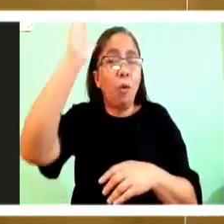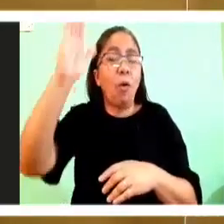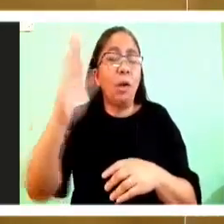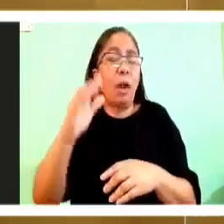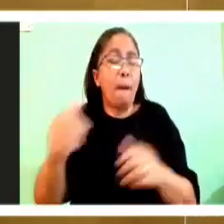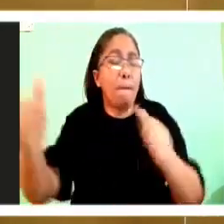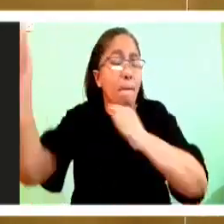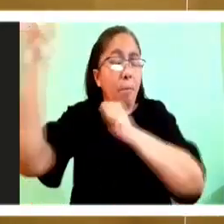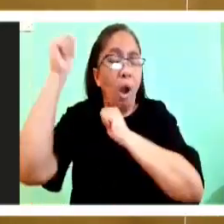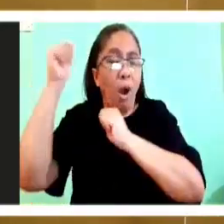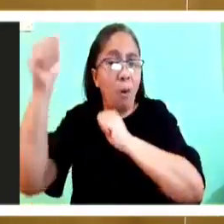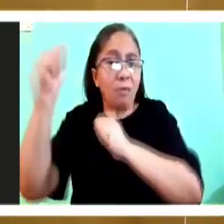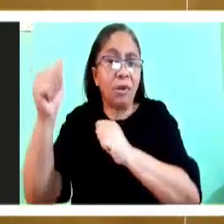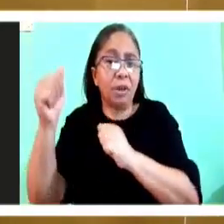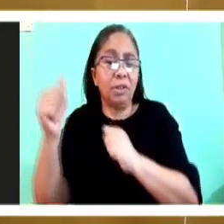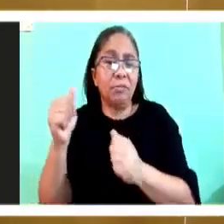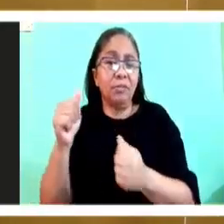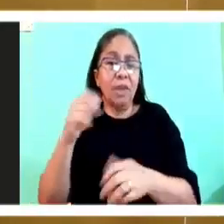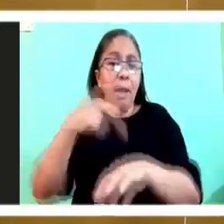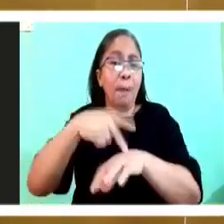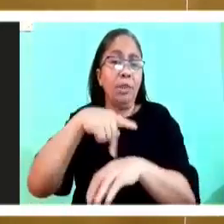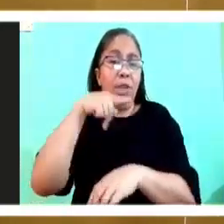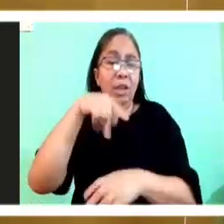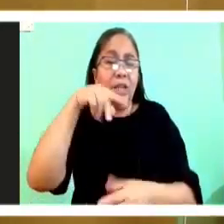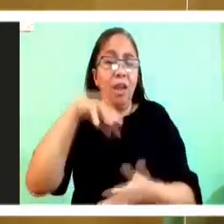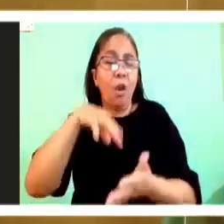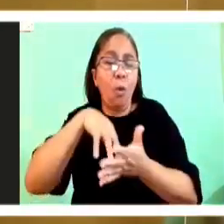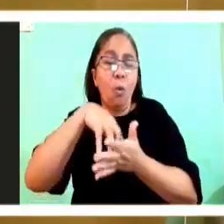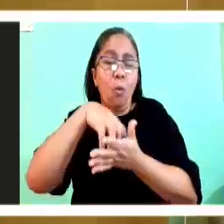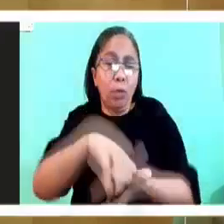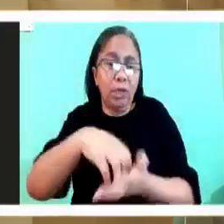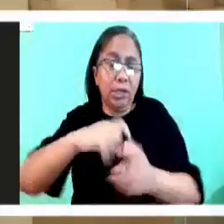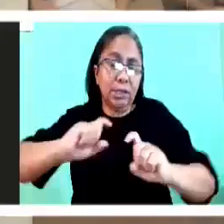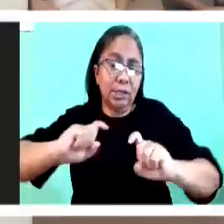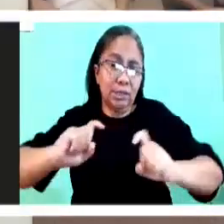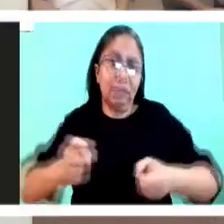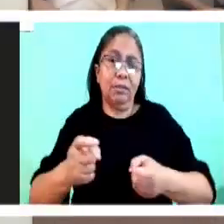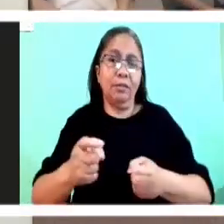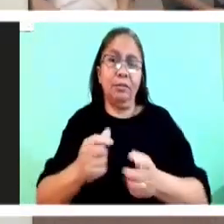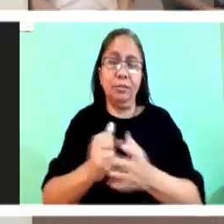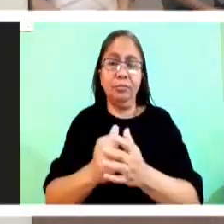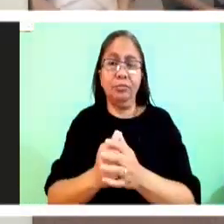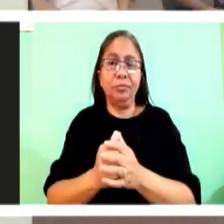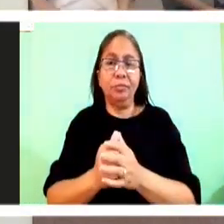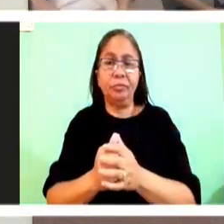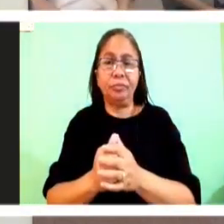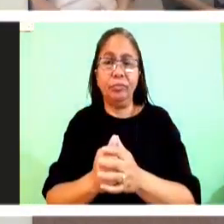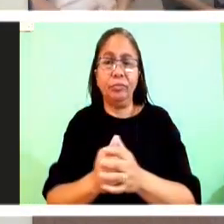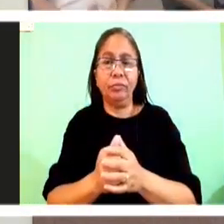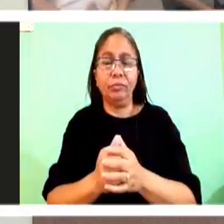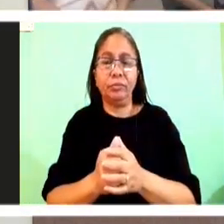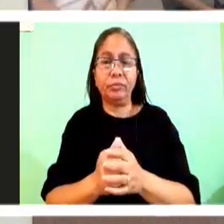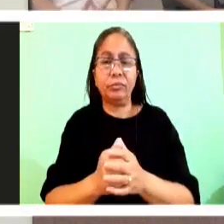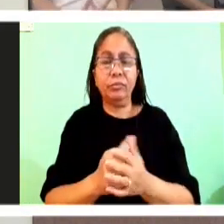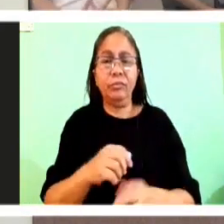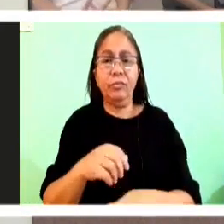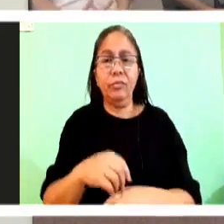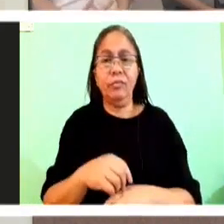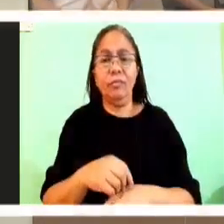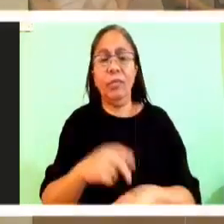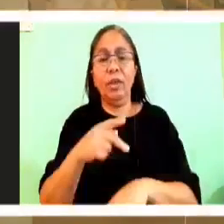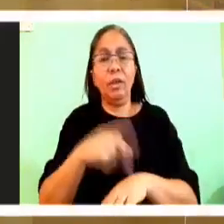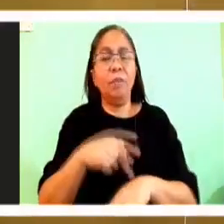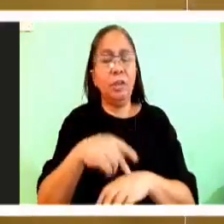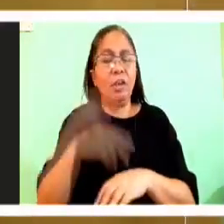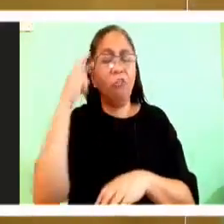his little fragile ego cannot stand it anymore. That his ego can't hold in the face of all of this.